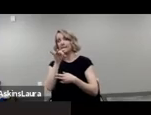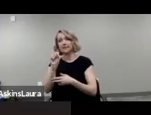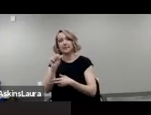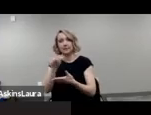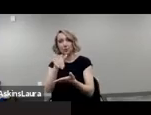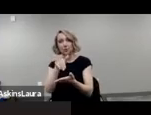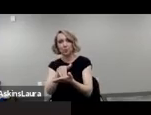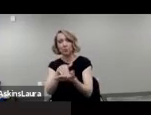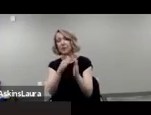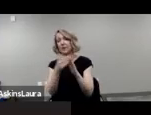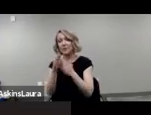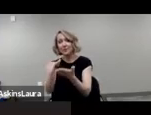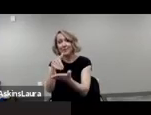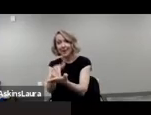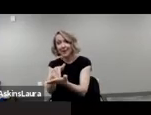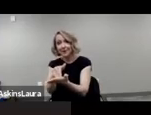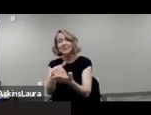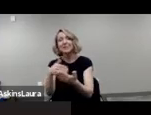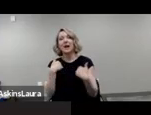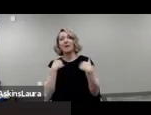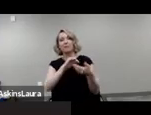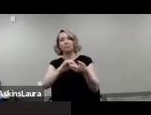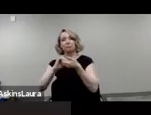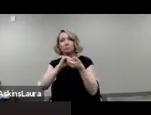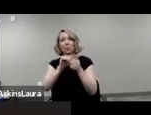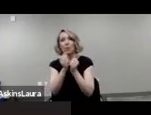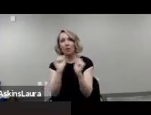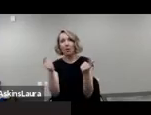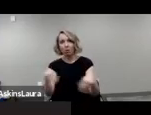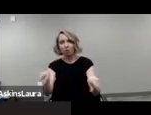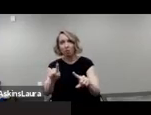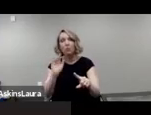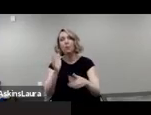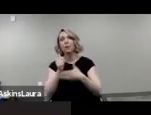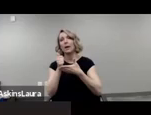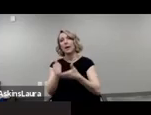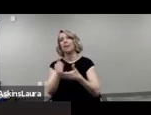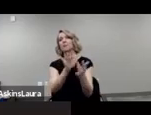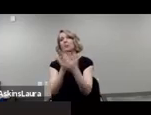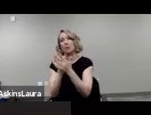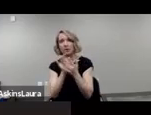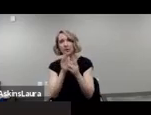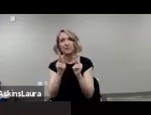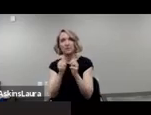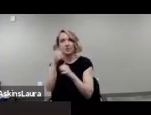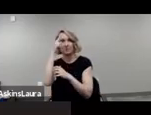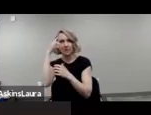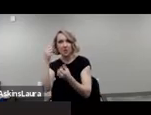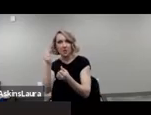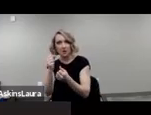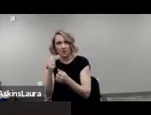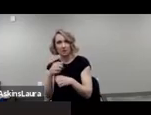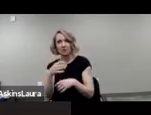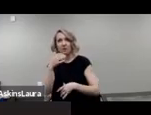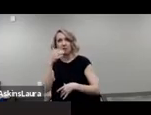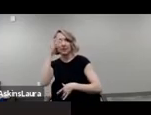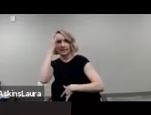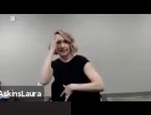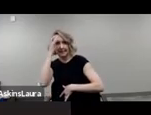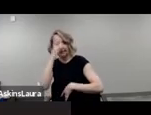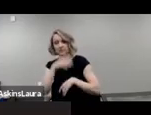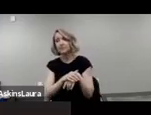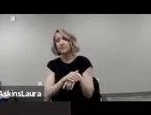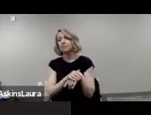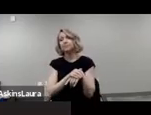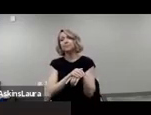campaigns will go a long way, especially if you are able to locate liaisons from the mental health and